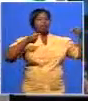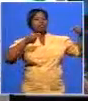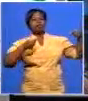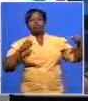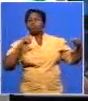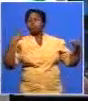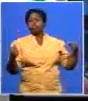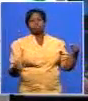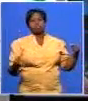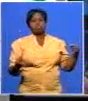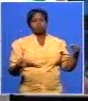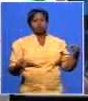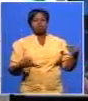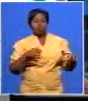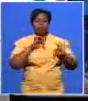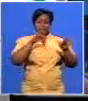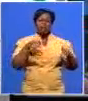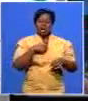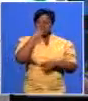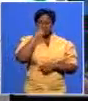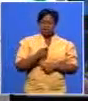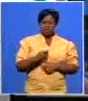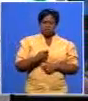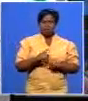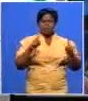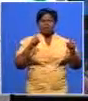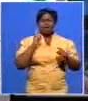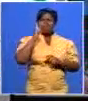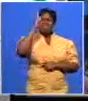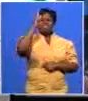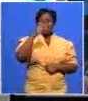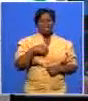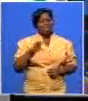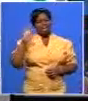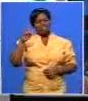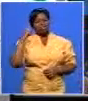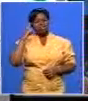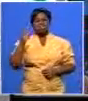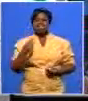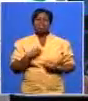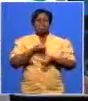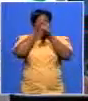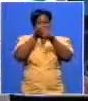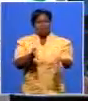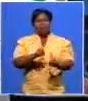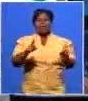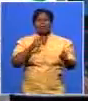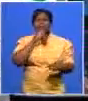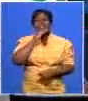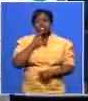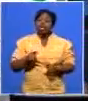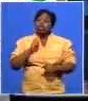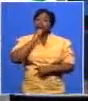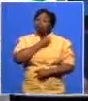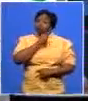believe you for a short time and they will see through the message that the message doesn't reflect the practice and that's why